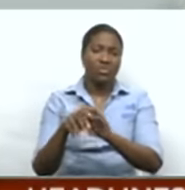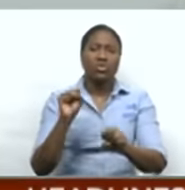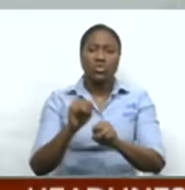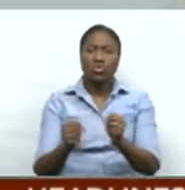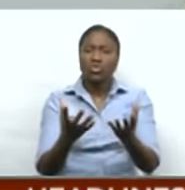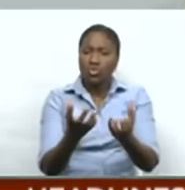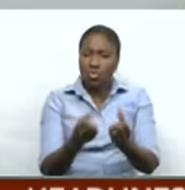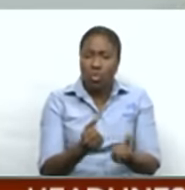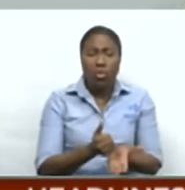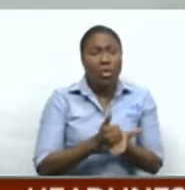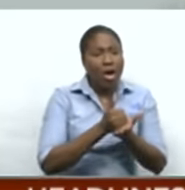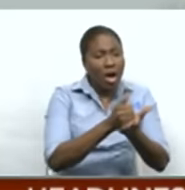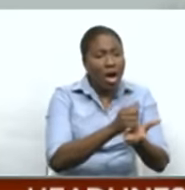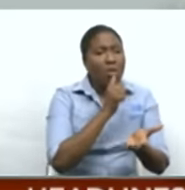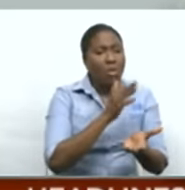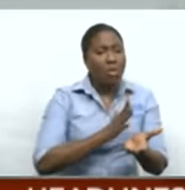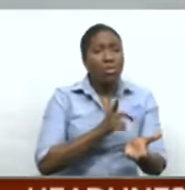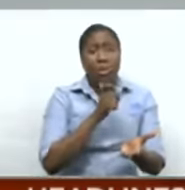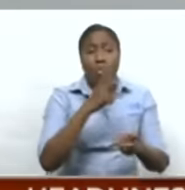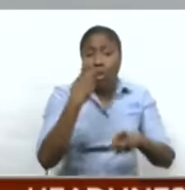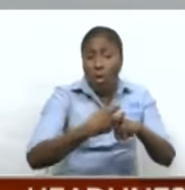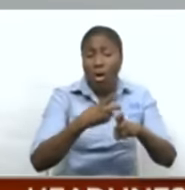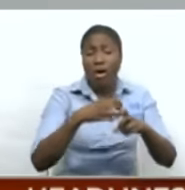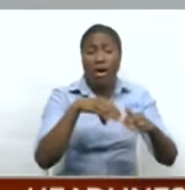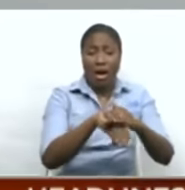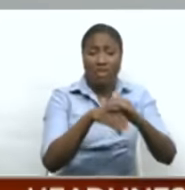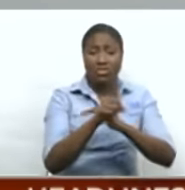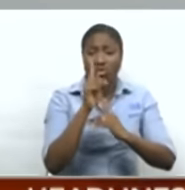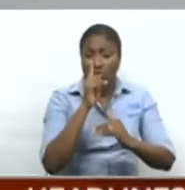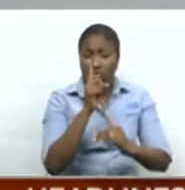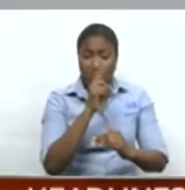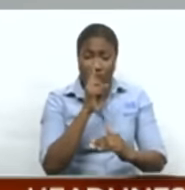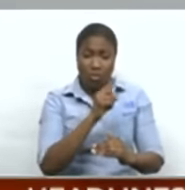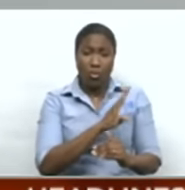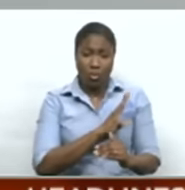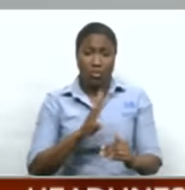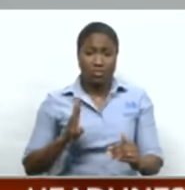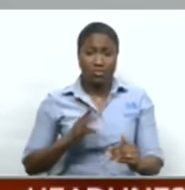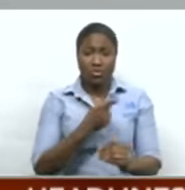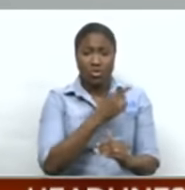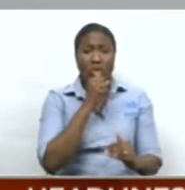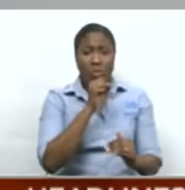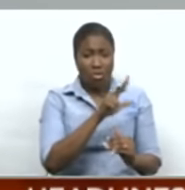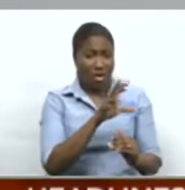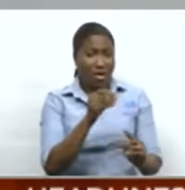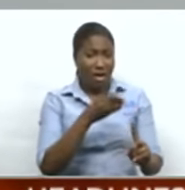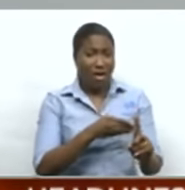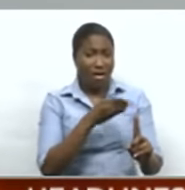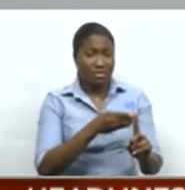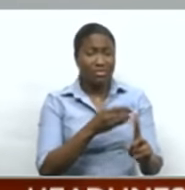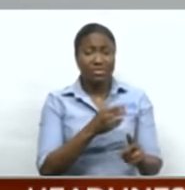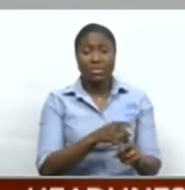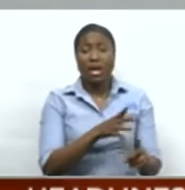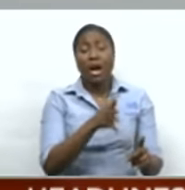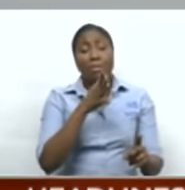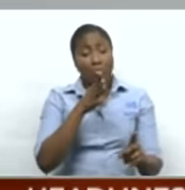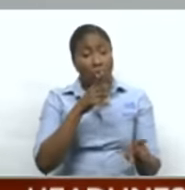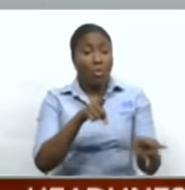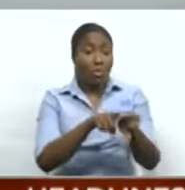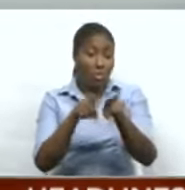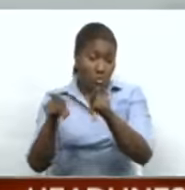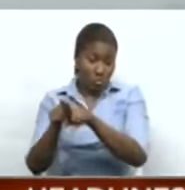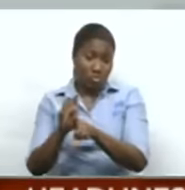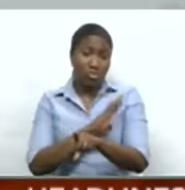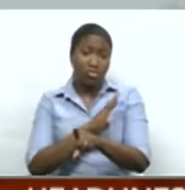symmetry and balance to their own bodies. And for the 39-year-old, her mother's own battle with the disease has also